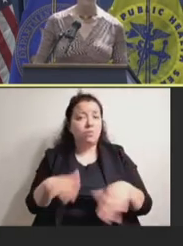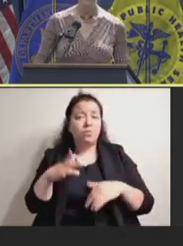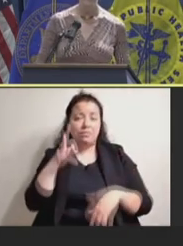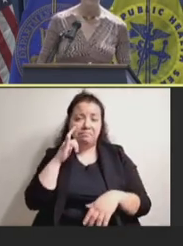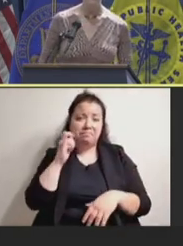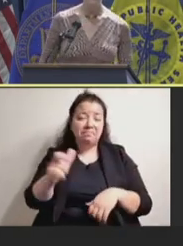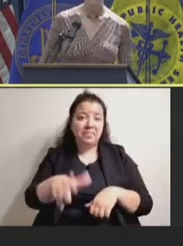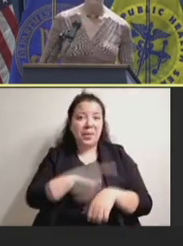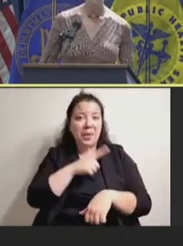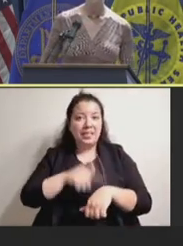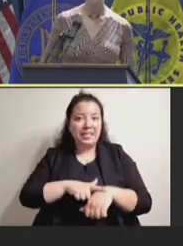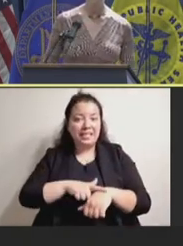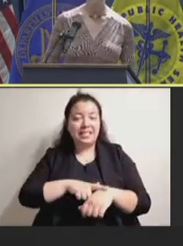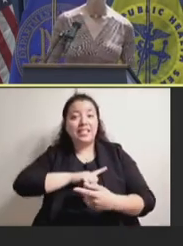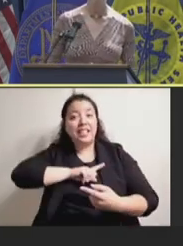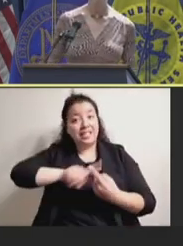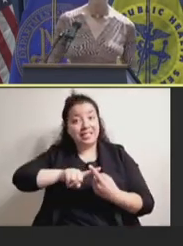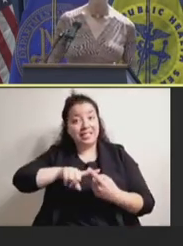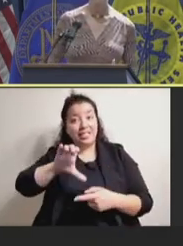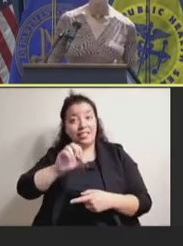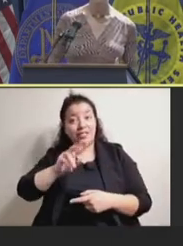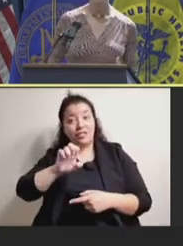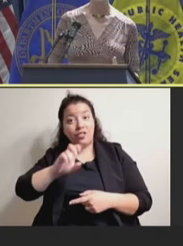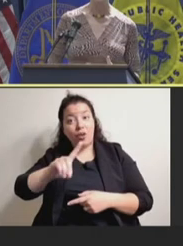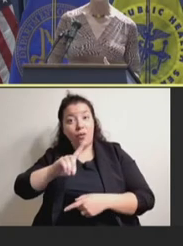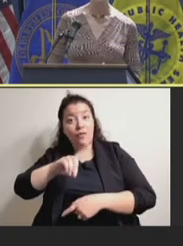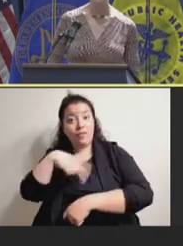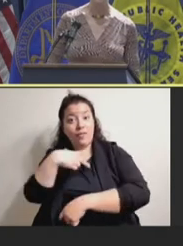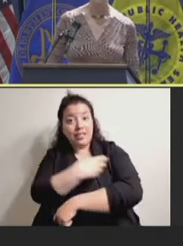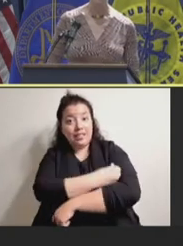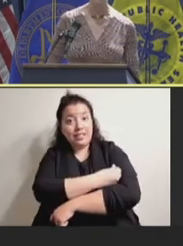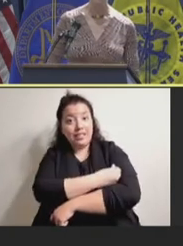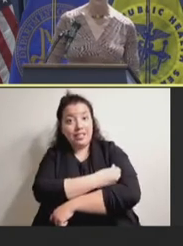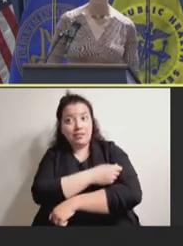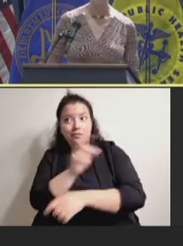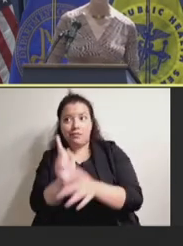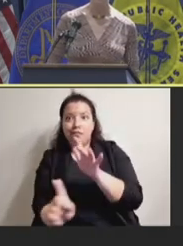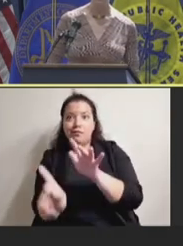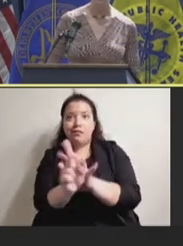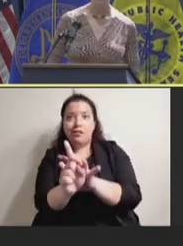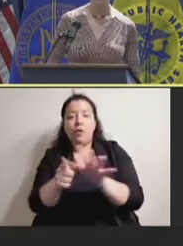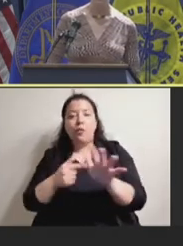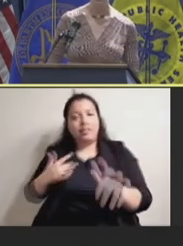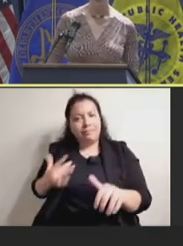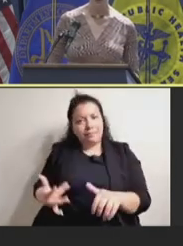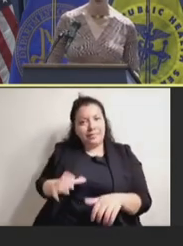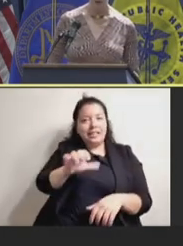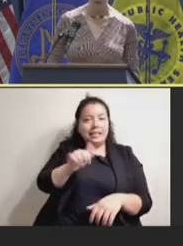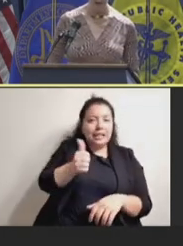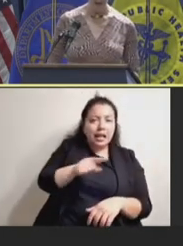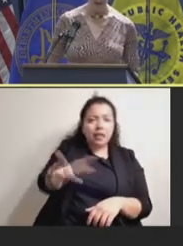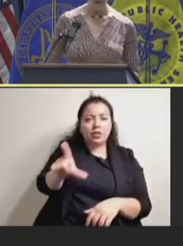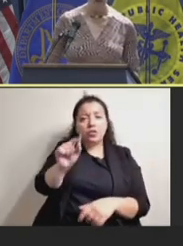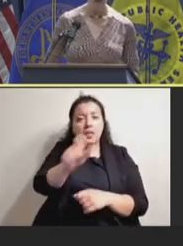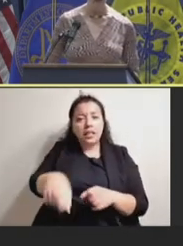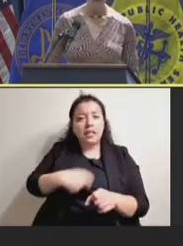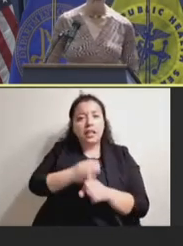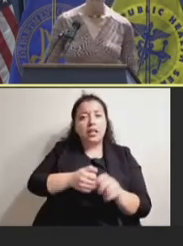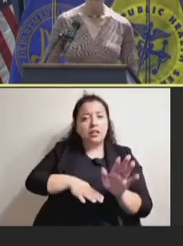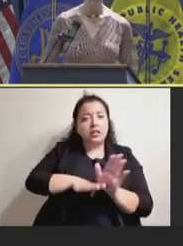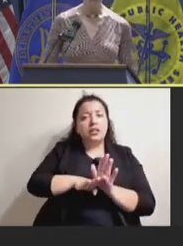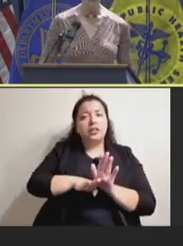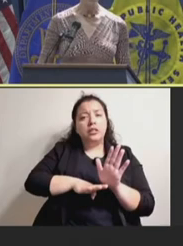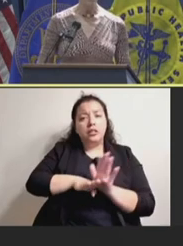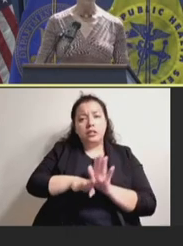along, we always are expecting 10 to 20-year timelines for technologies that we're working on at PATH.